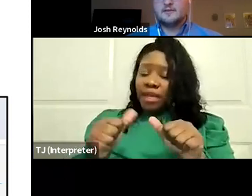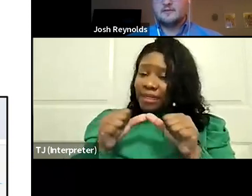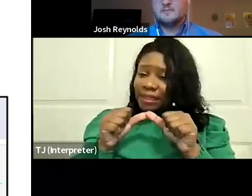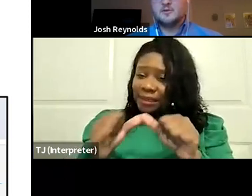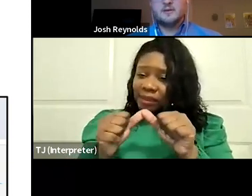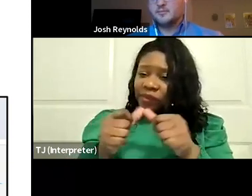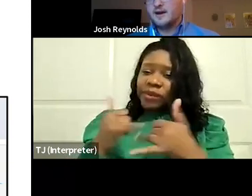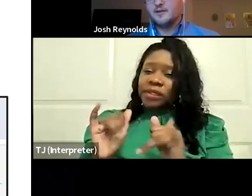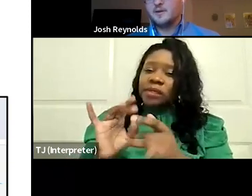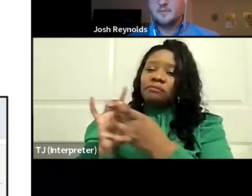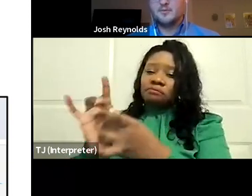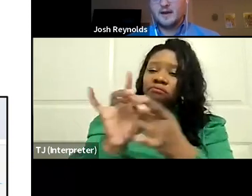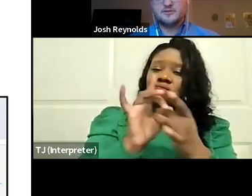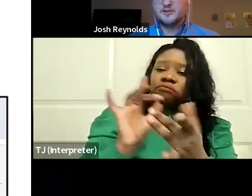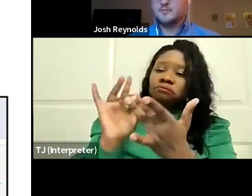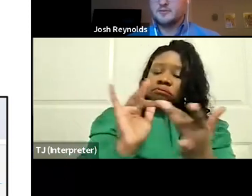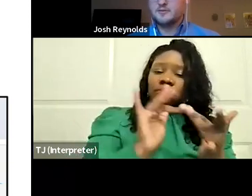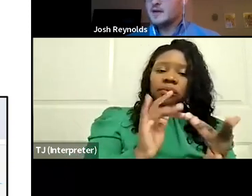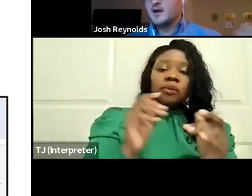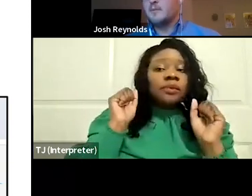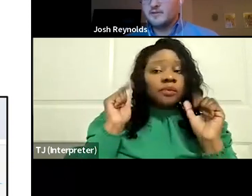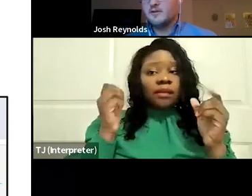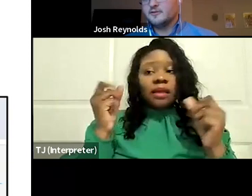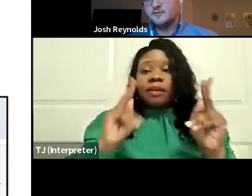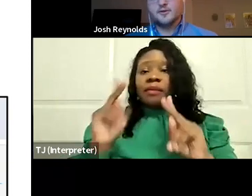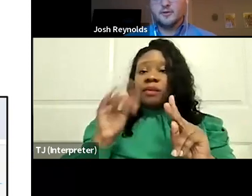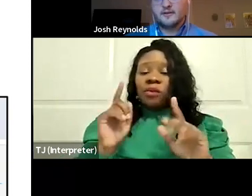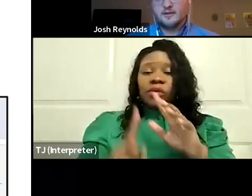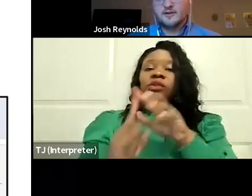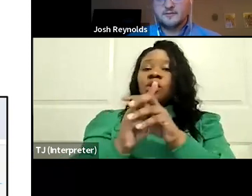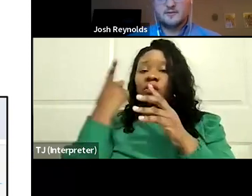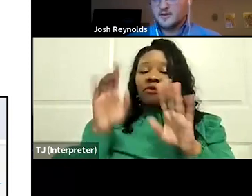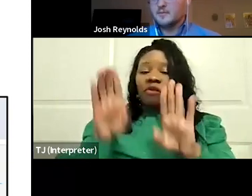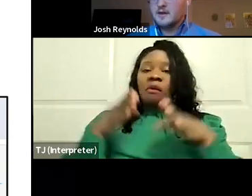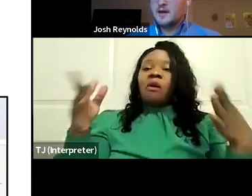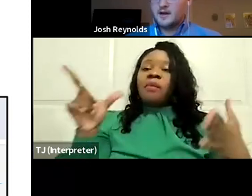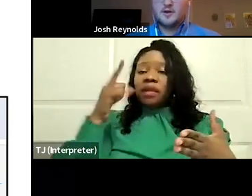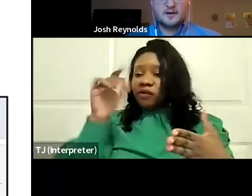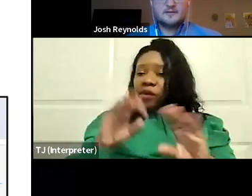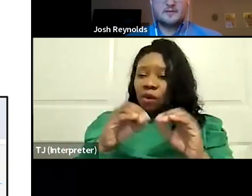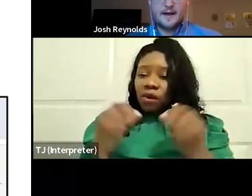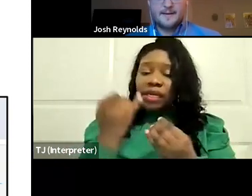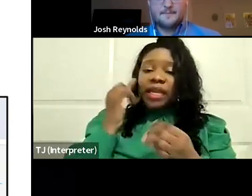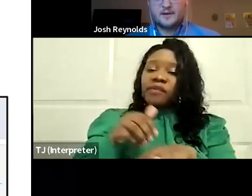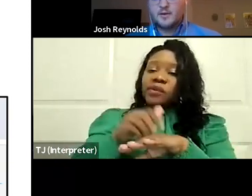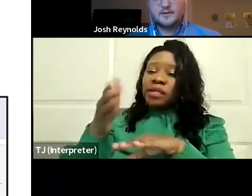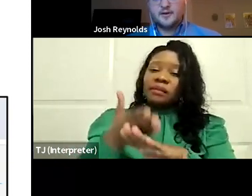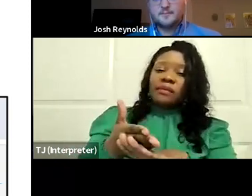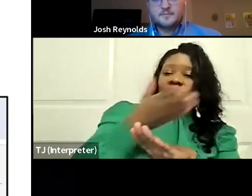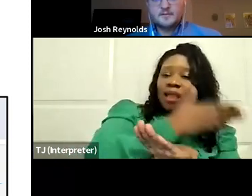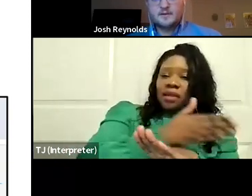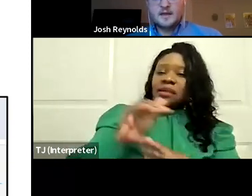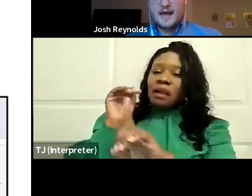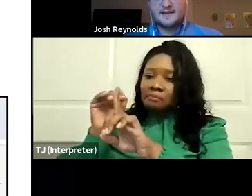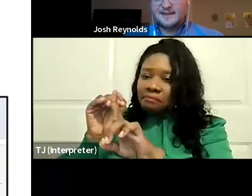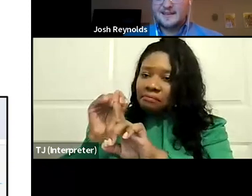you'd be surprised how many people would actually show up to a monthly lunch for your organization if you send them enough notice. As well as,